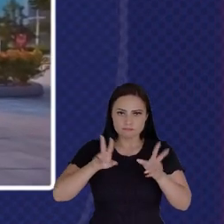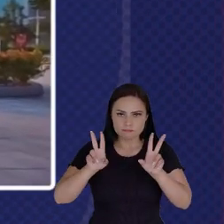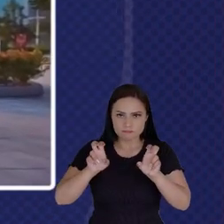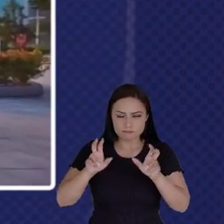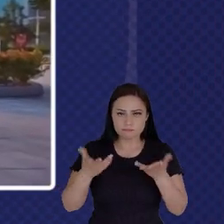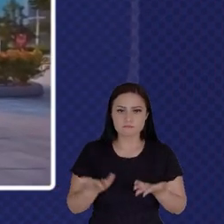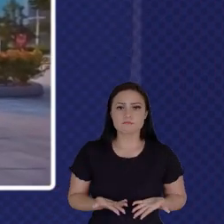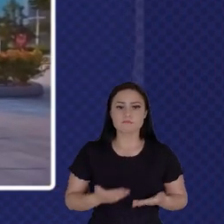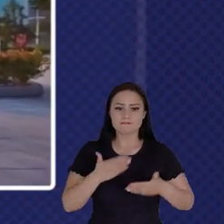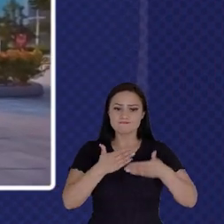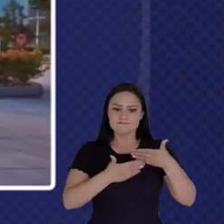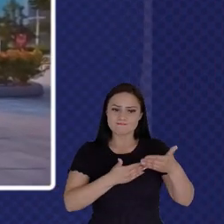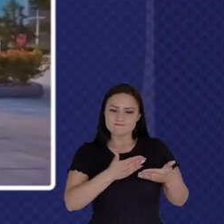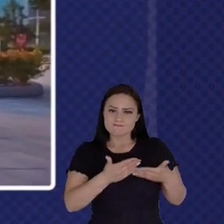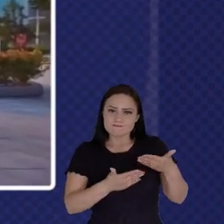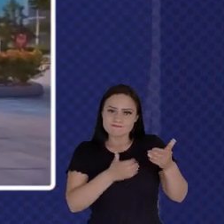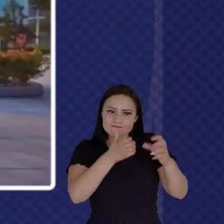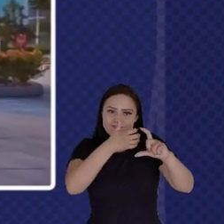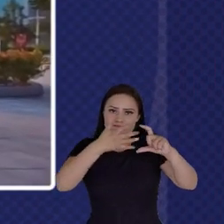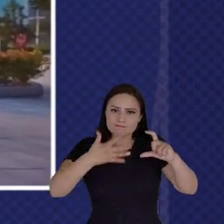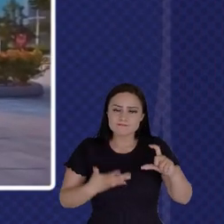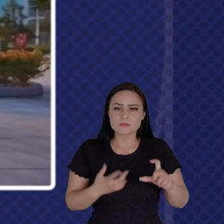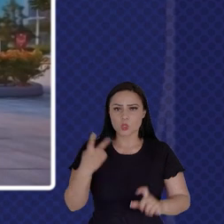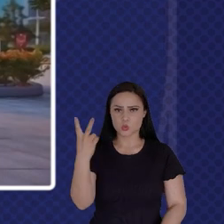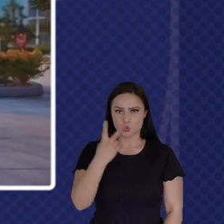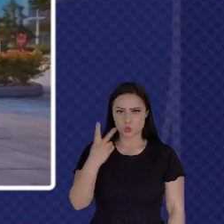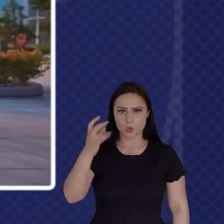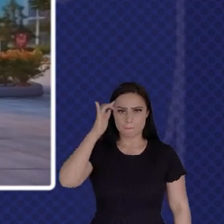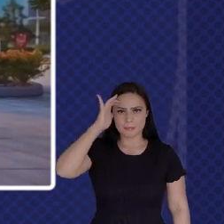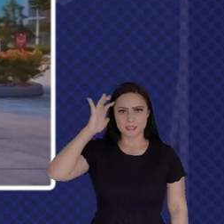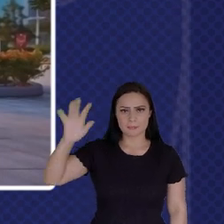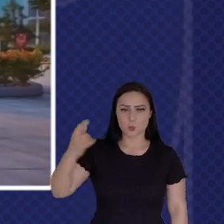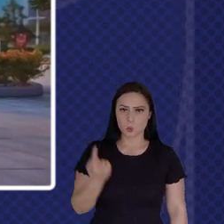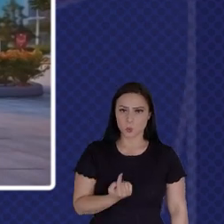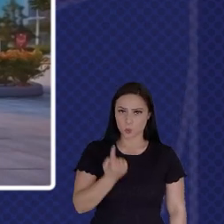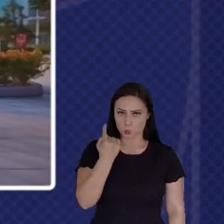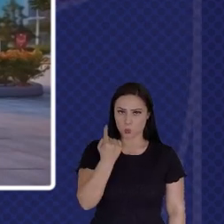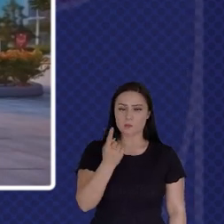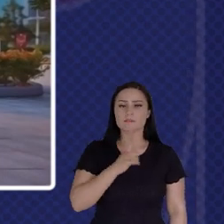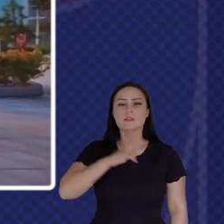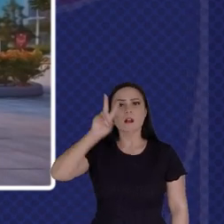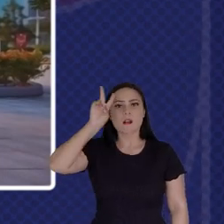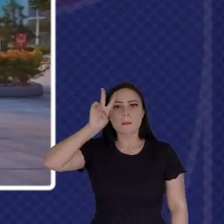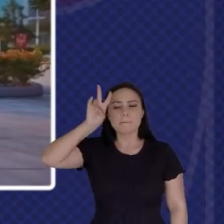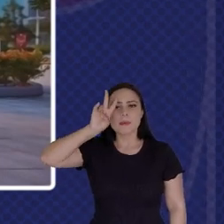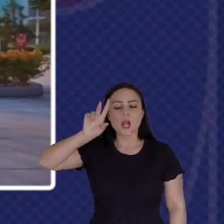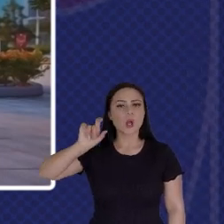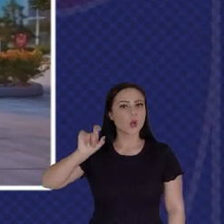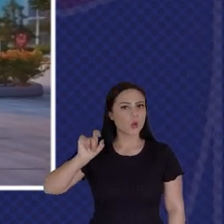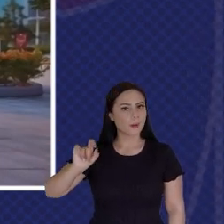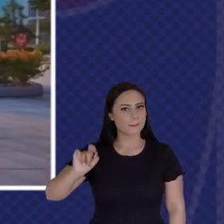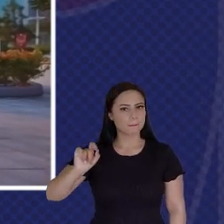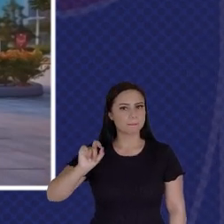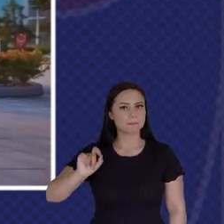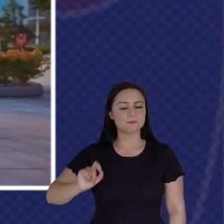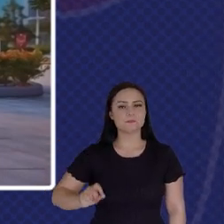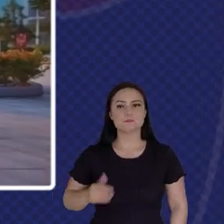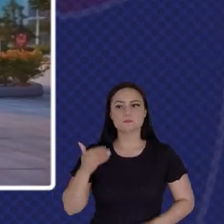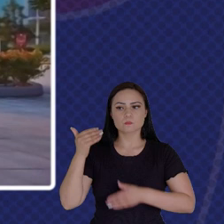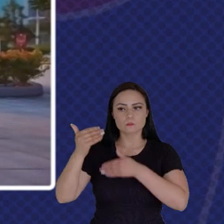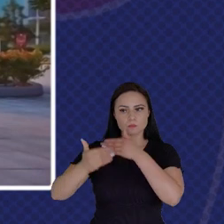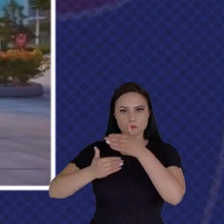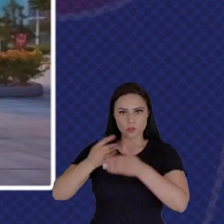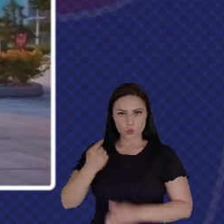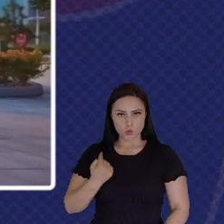Two Key Thoughts Here One Is Just To Keep In Mind That When We Are Doing Either Innovation